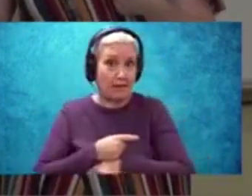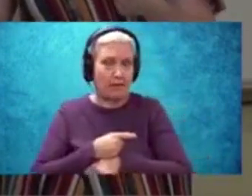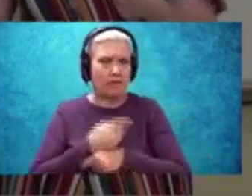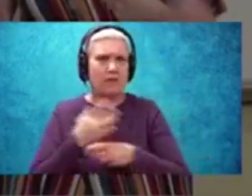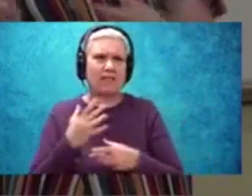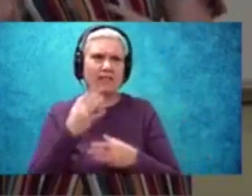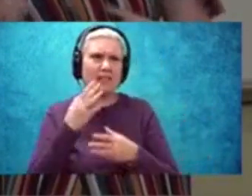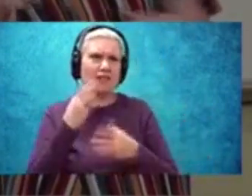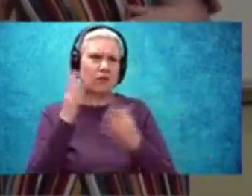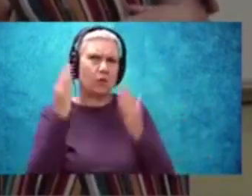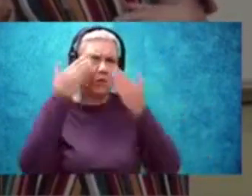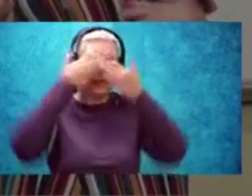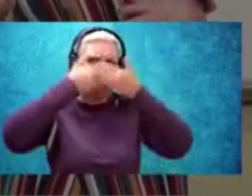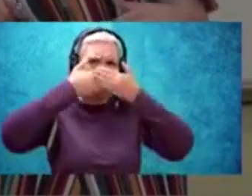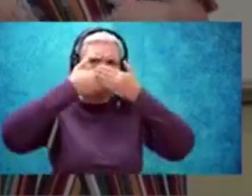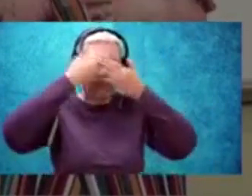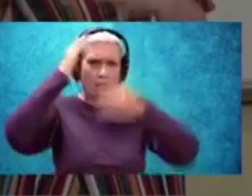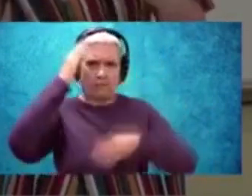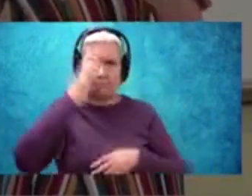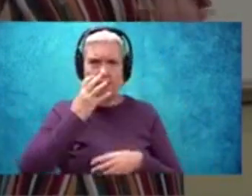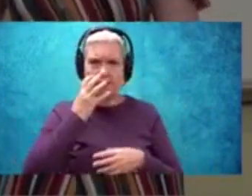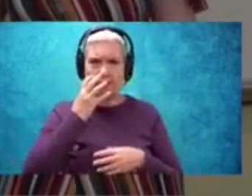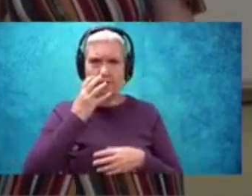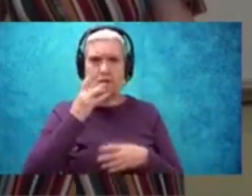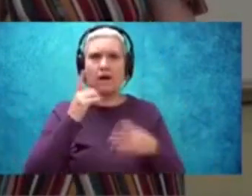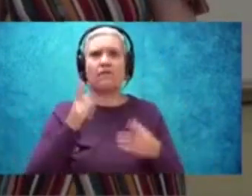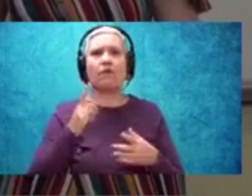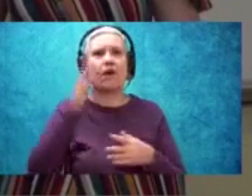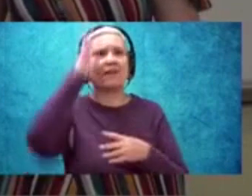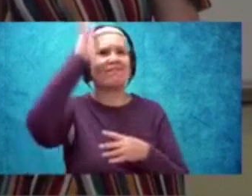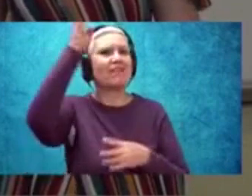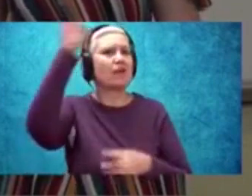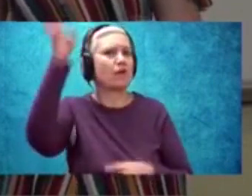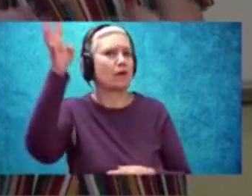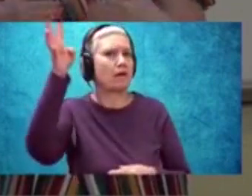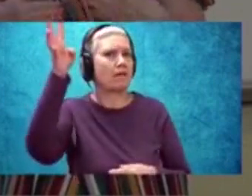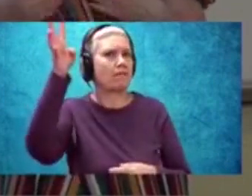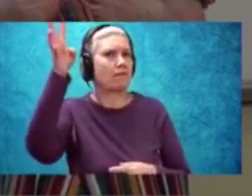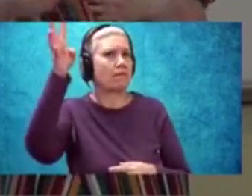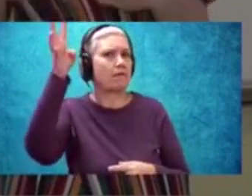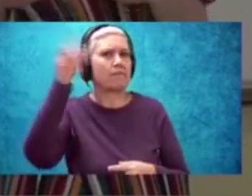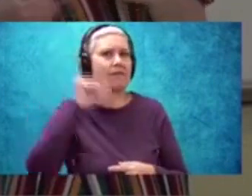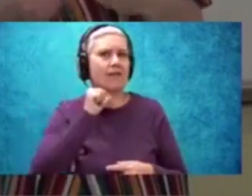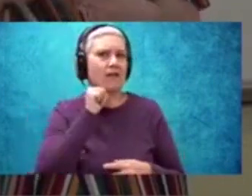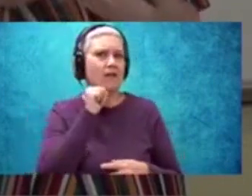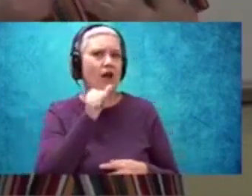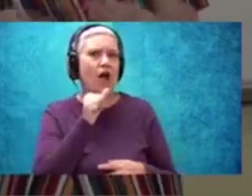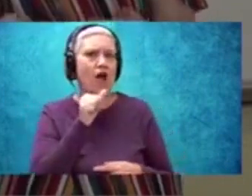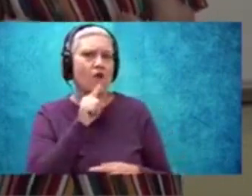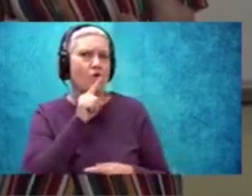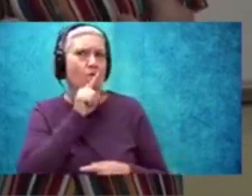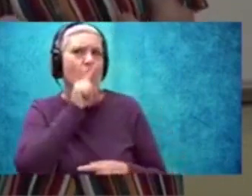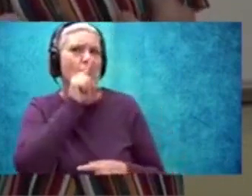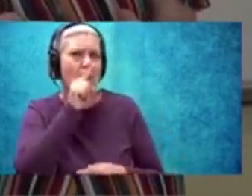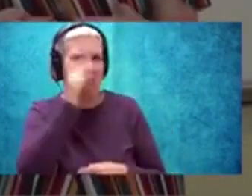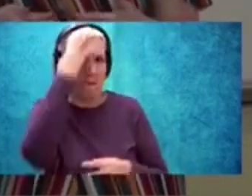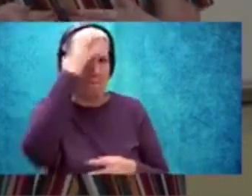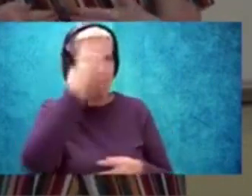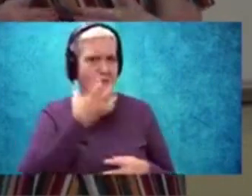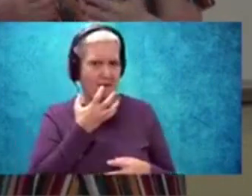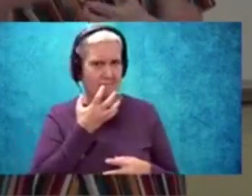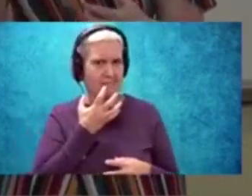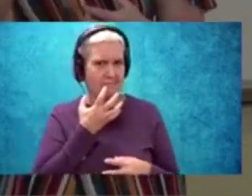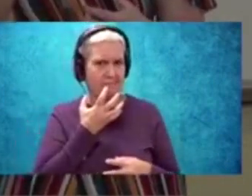Or is this mask more figurative? Meaning it's not a literal physical mask.